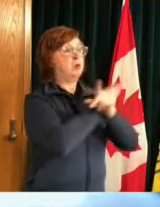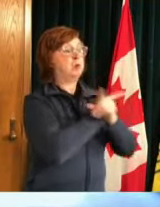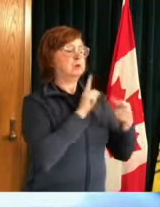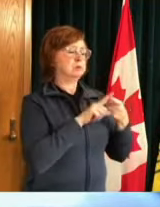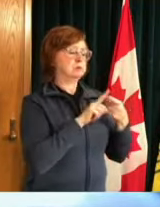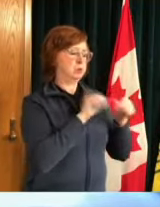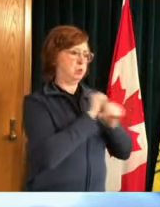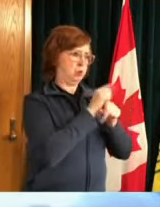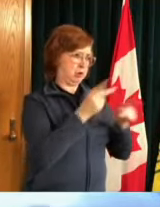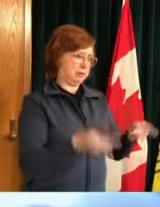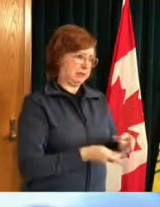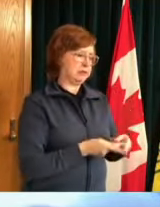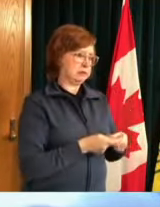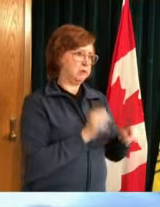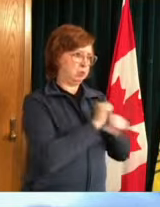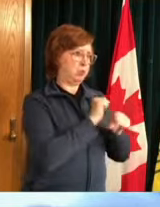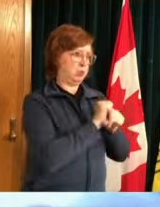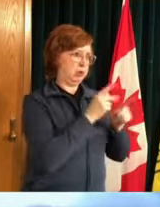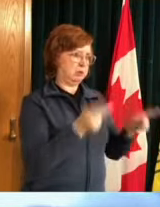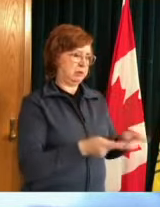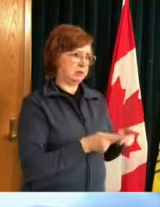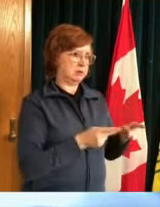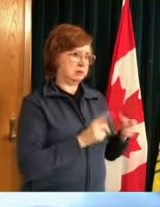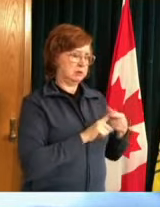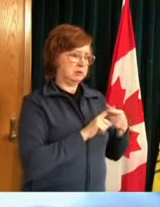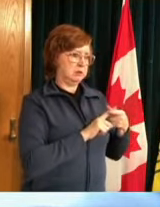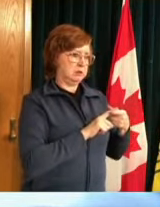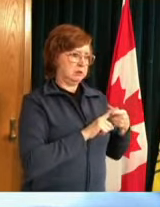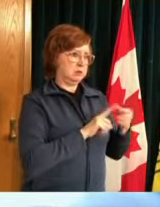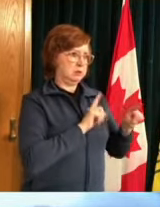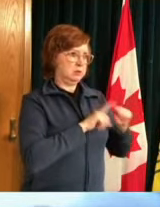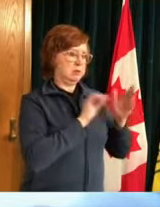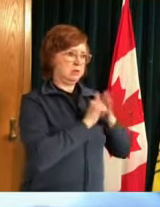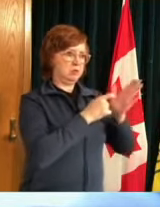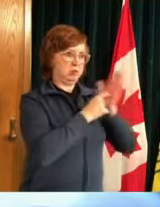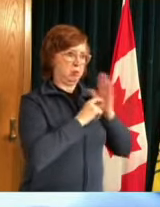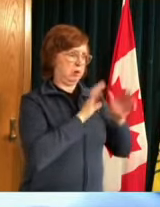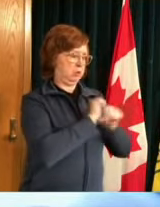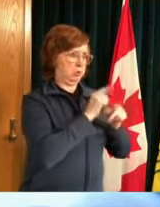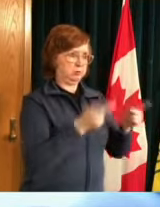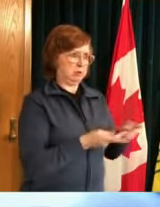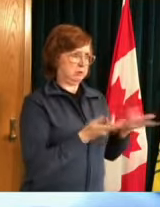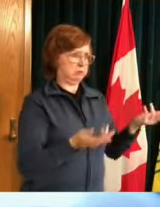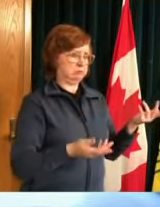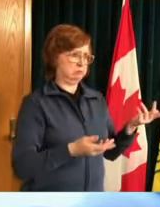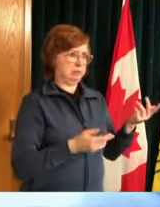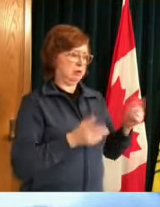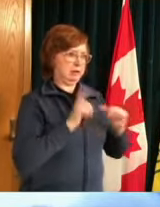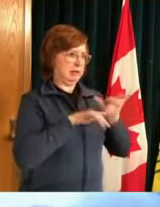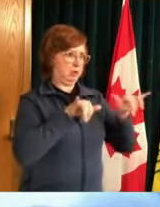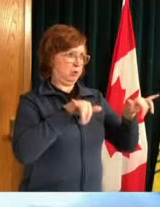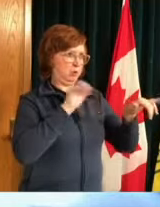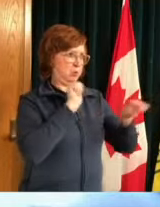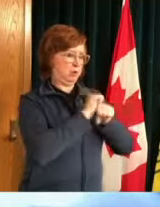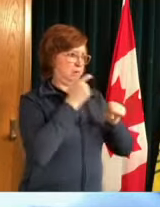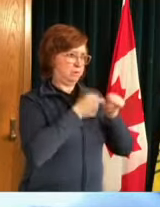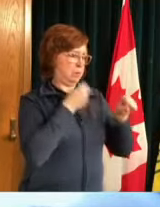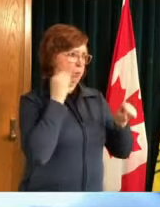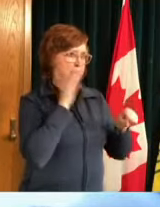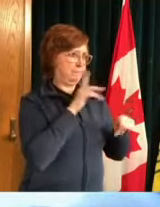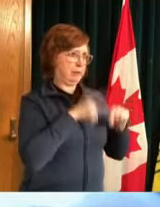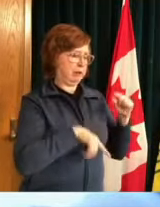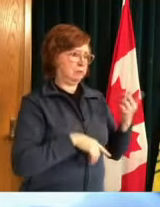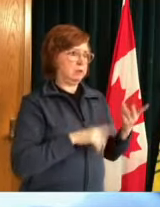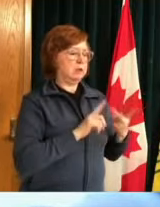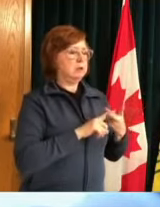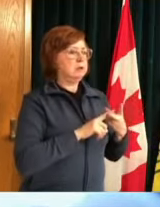covered by the order and that is why even you know even though you know a lot of public places museums and other